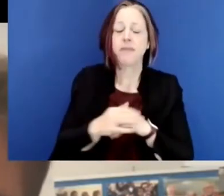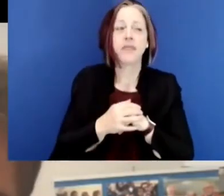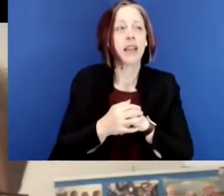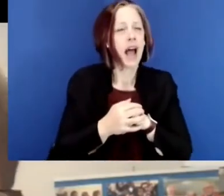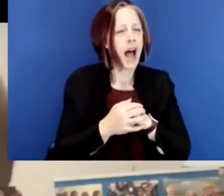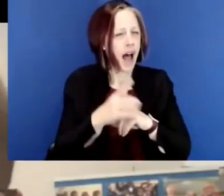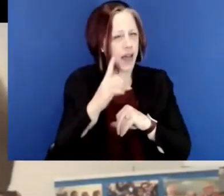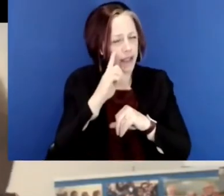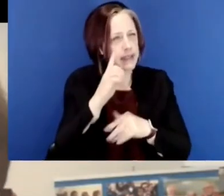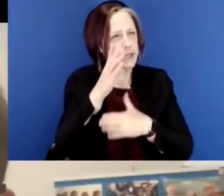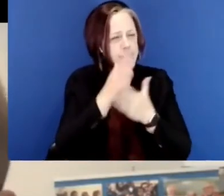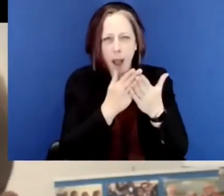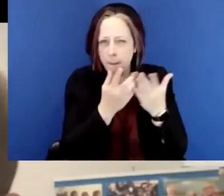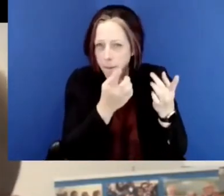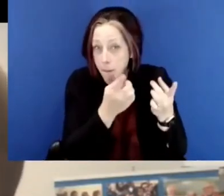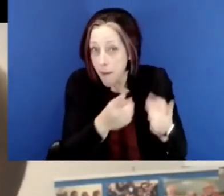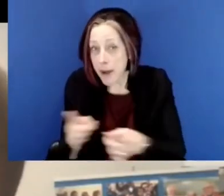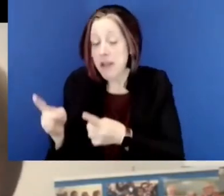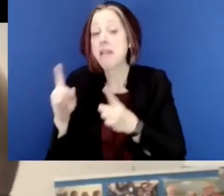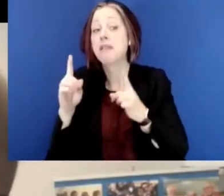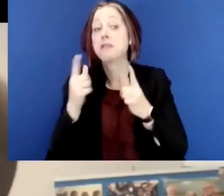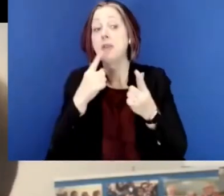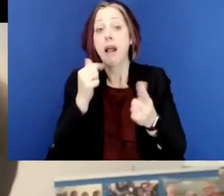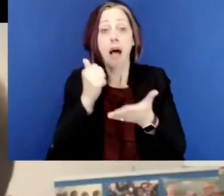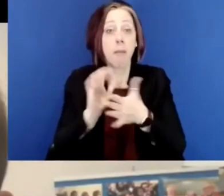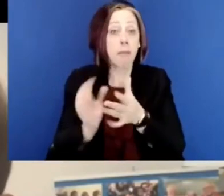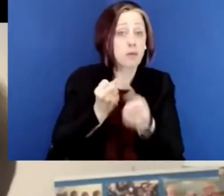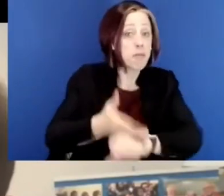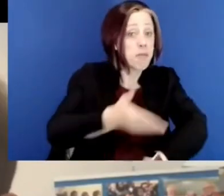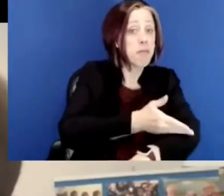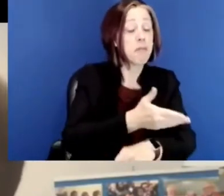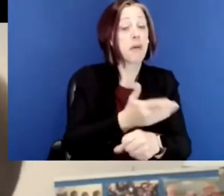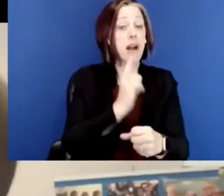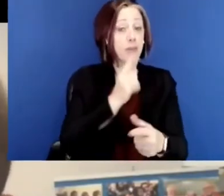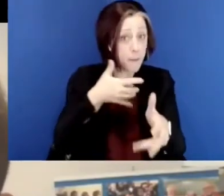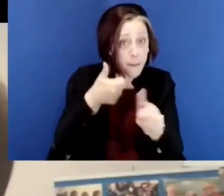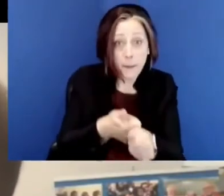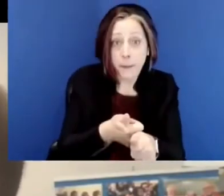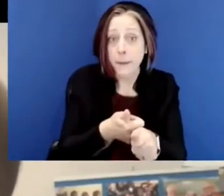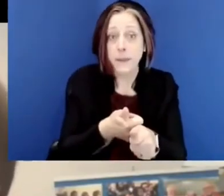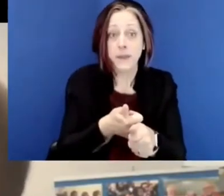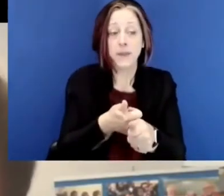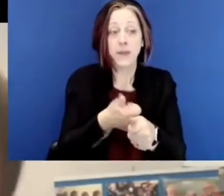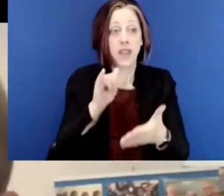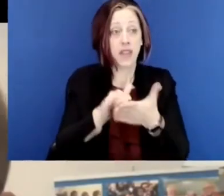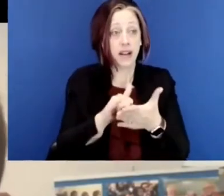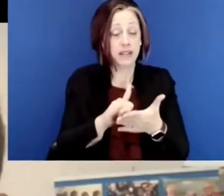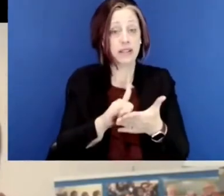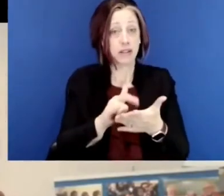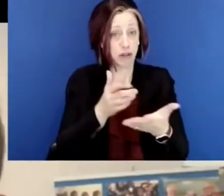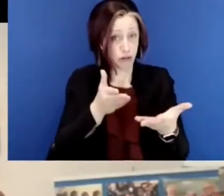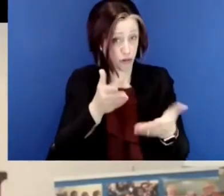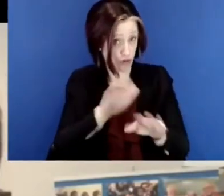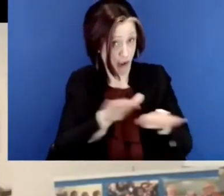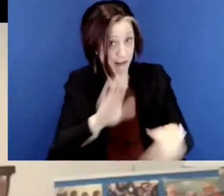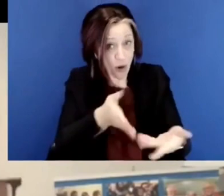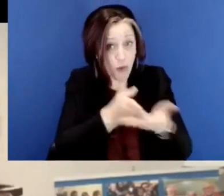and others. I believe that there's some initiative underway to try to strengthen and update the